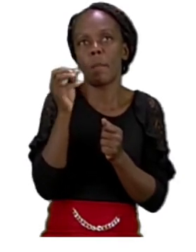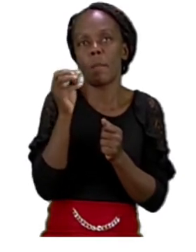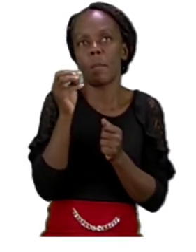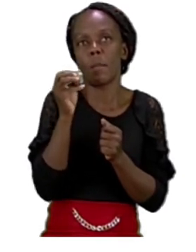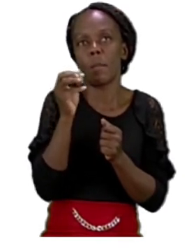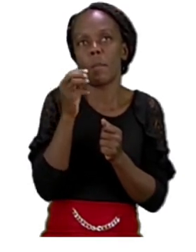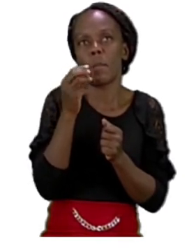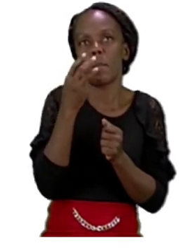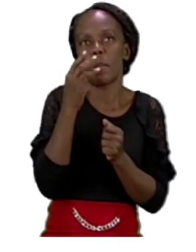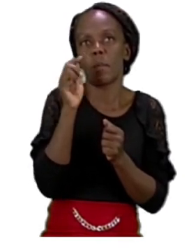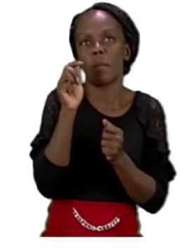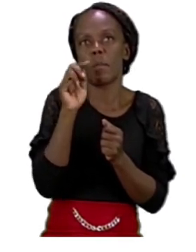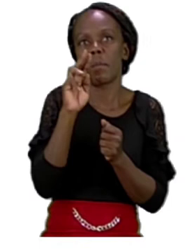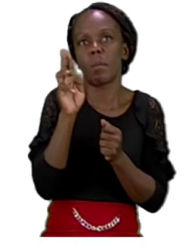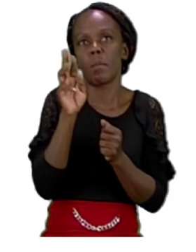three,